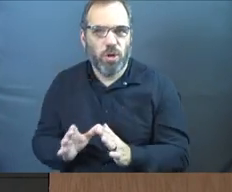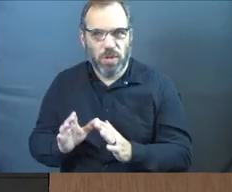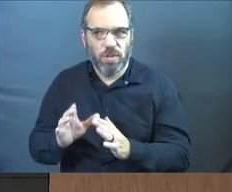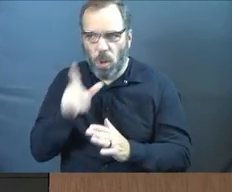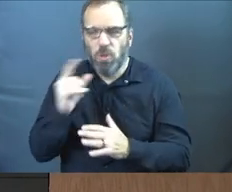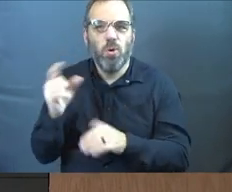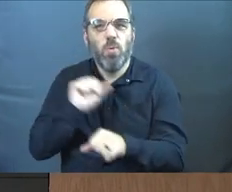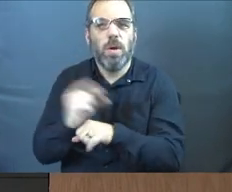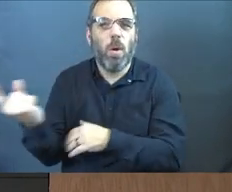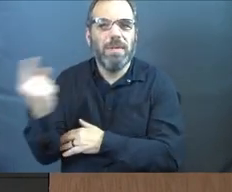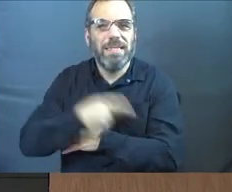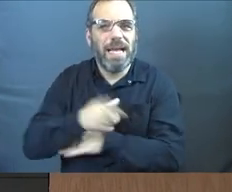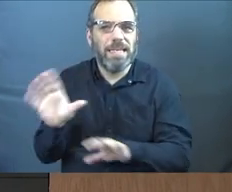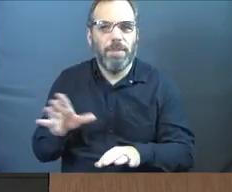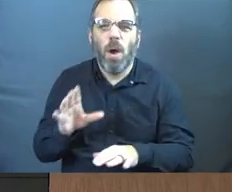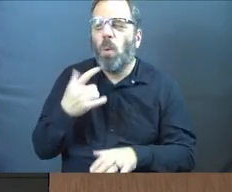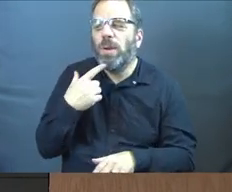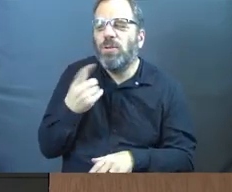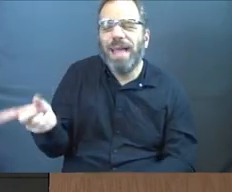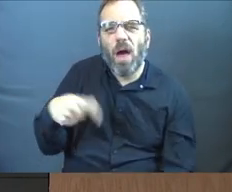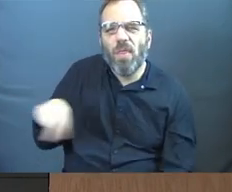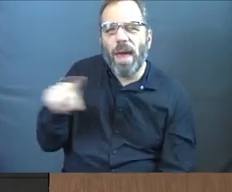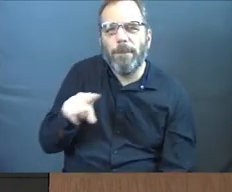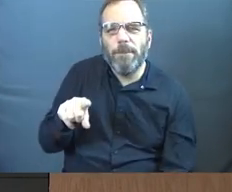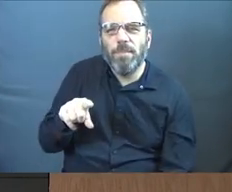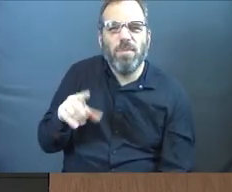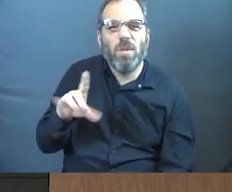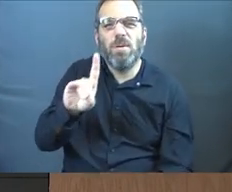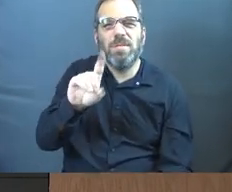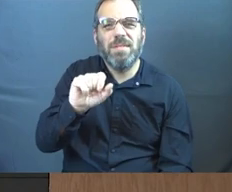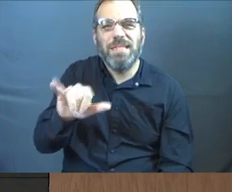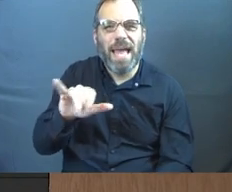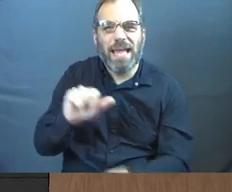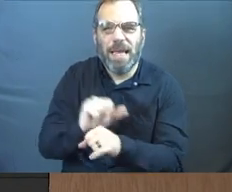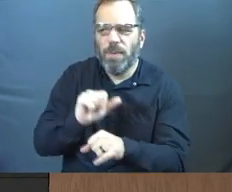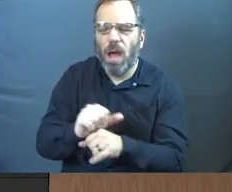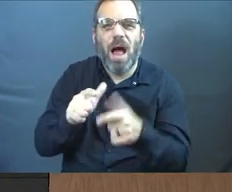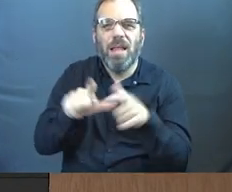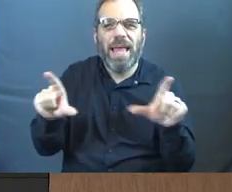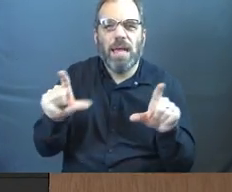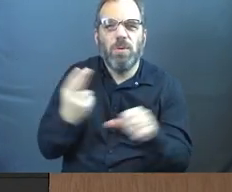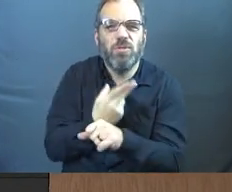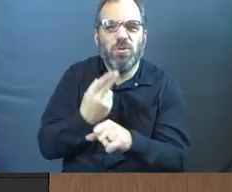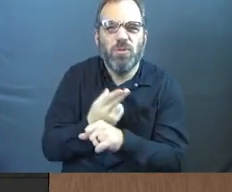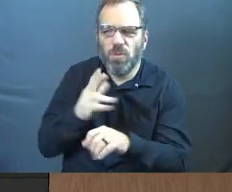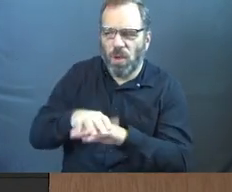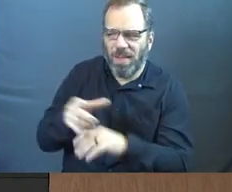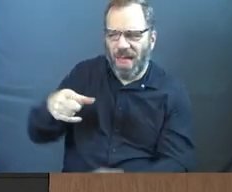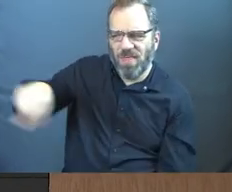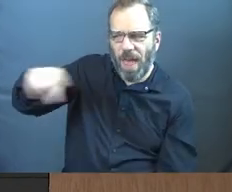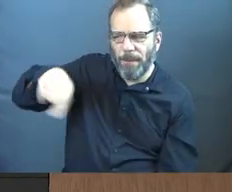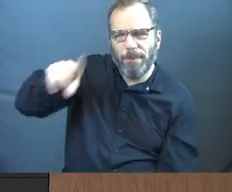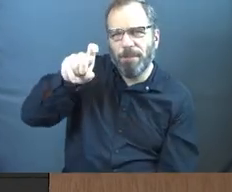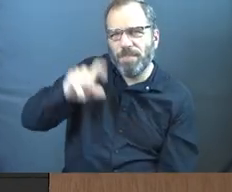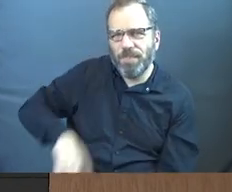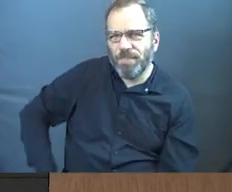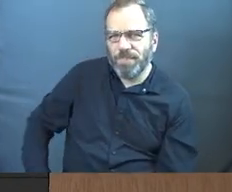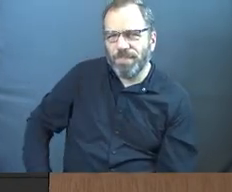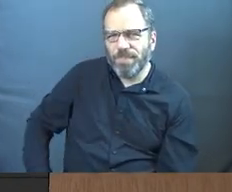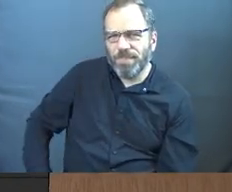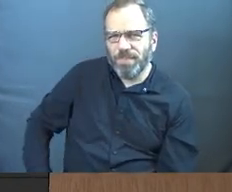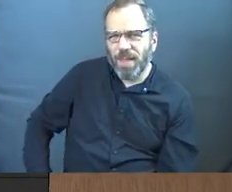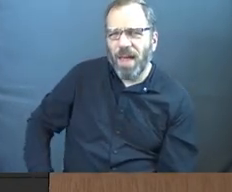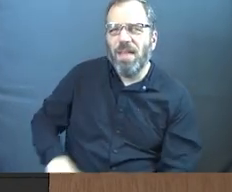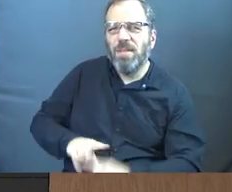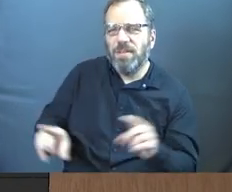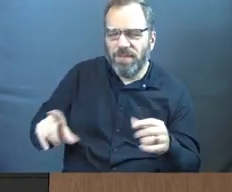What kind of words do you say? What kind of language do you use? Because there's